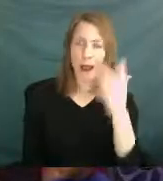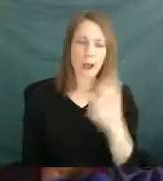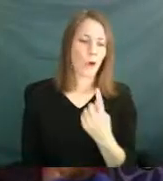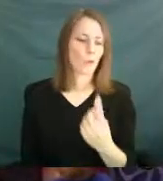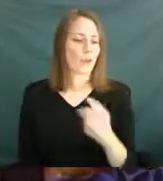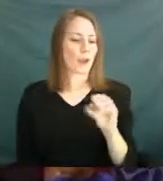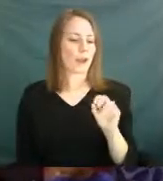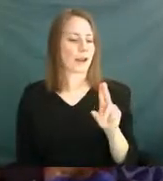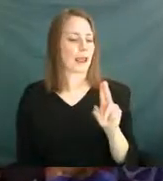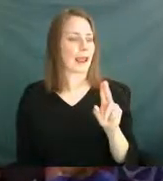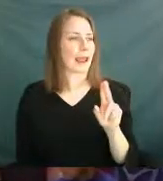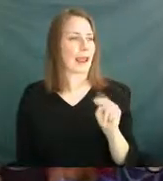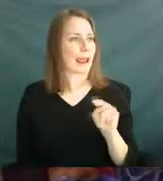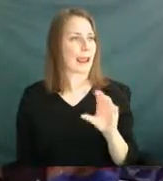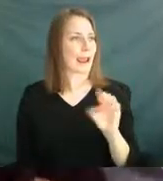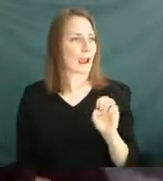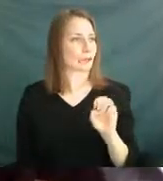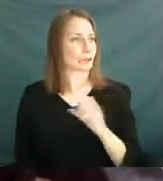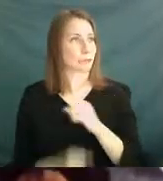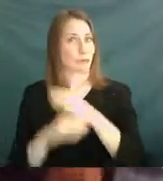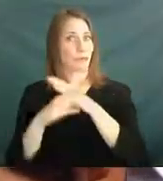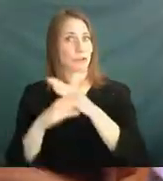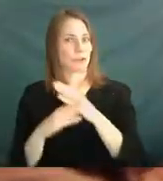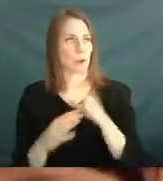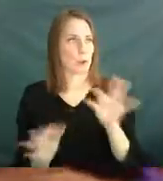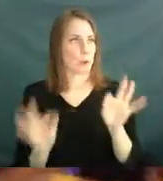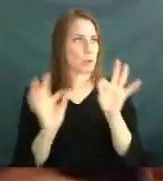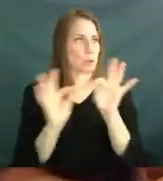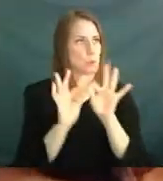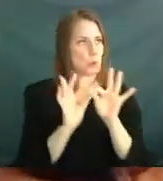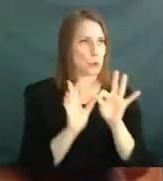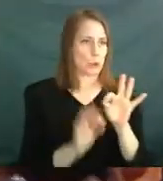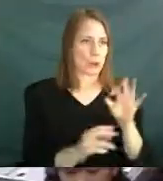worth a pound of cure. I like to get kids on the right track early.